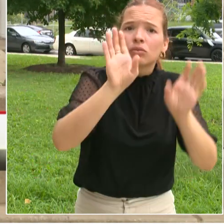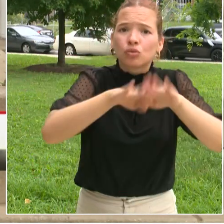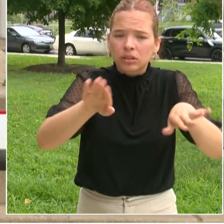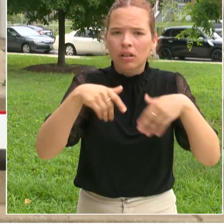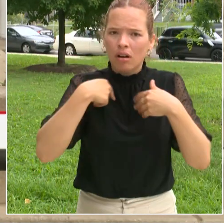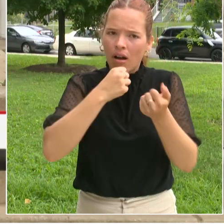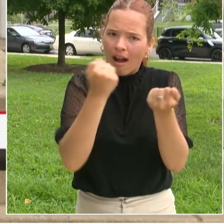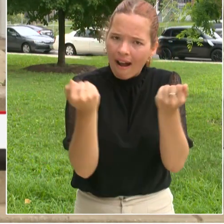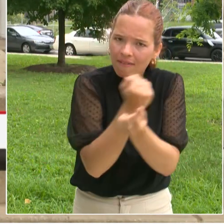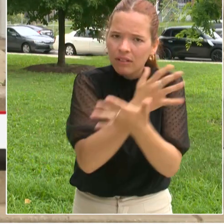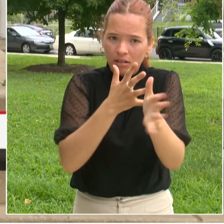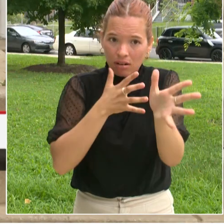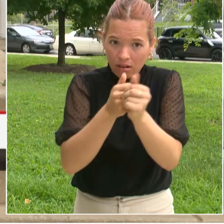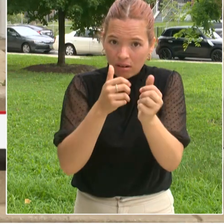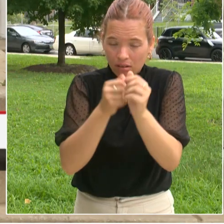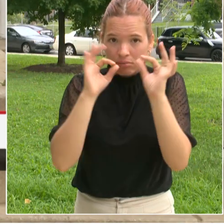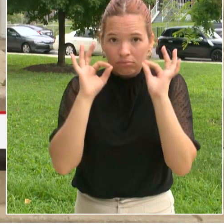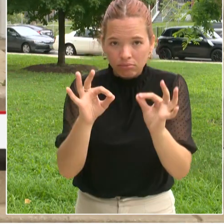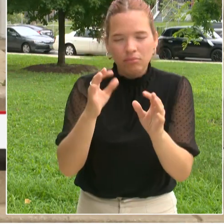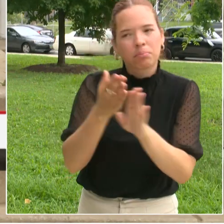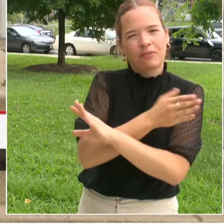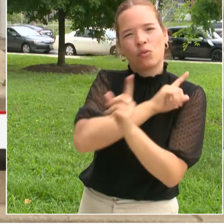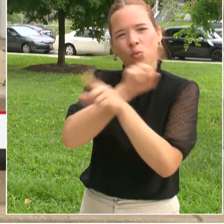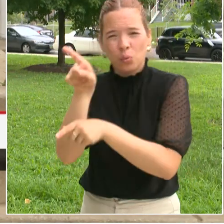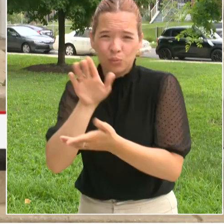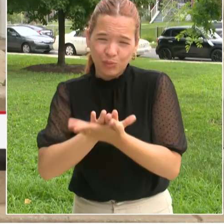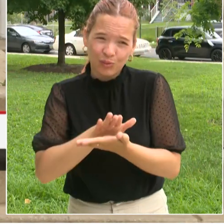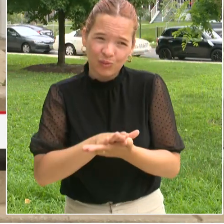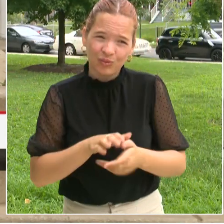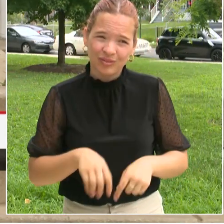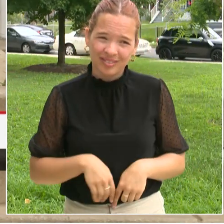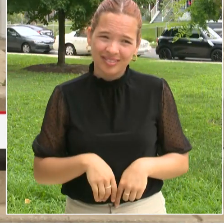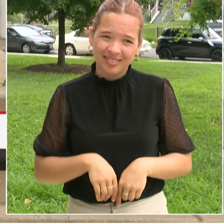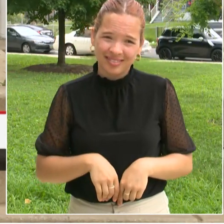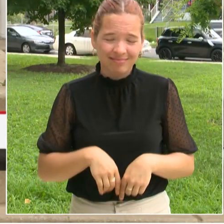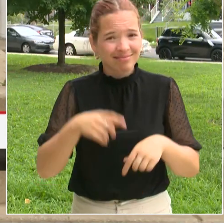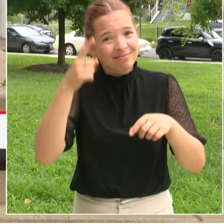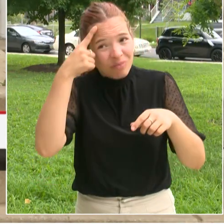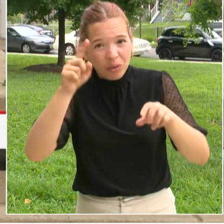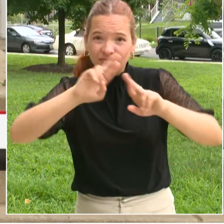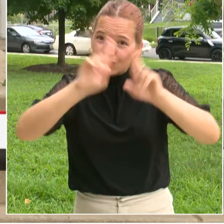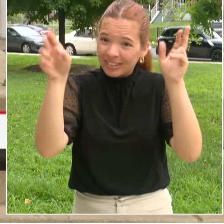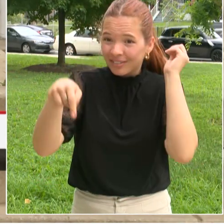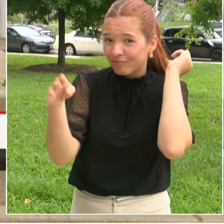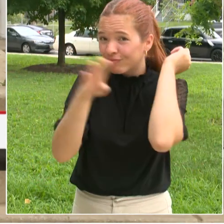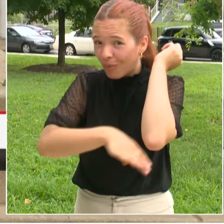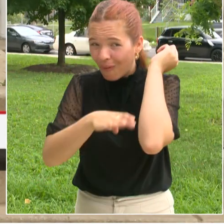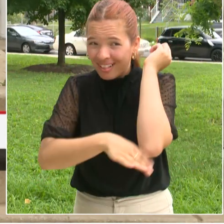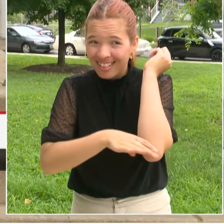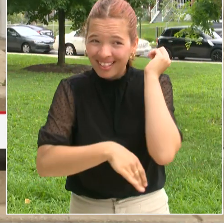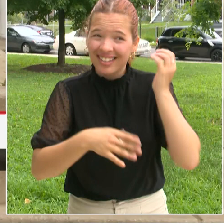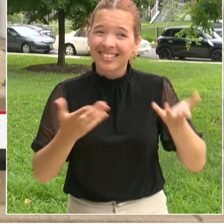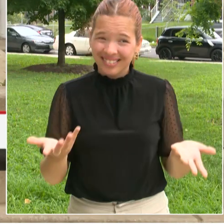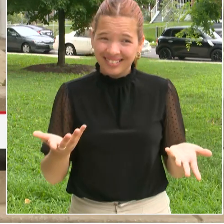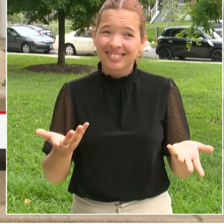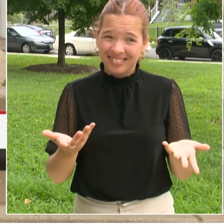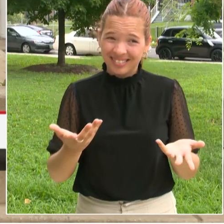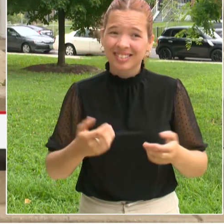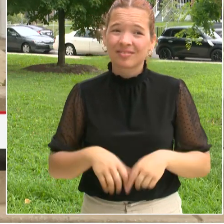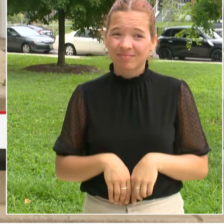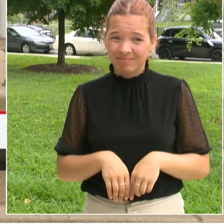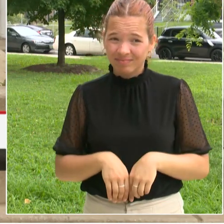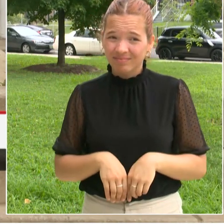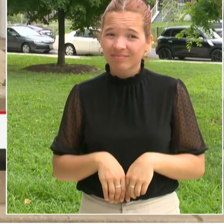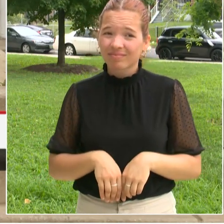this fall. Ensuring children have their routine immunizations help them, their classmates and their school communities stay safe and healthy.